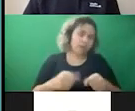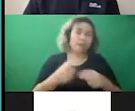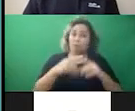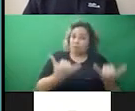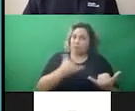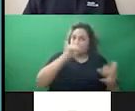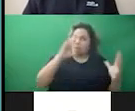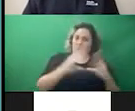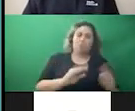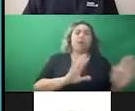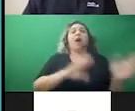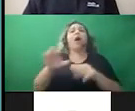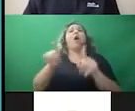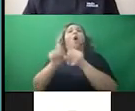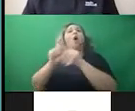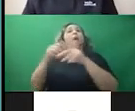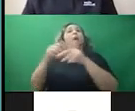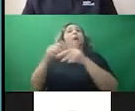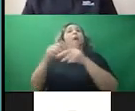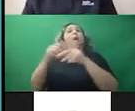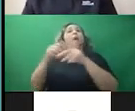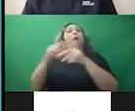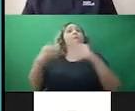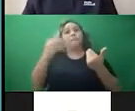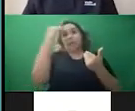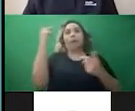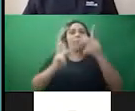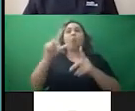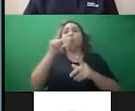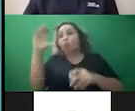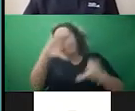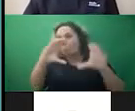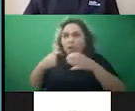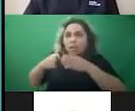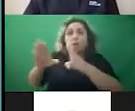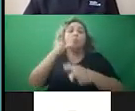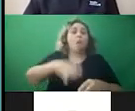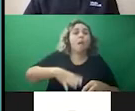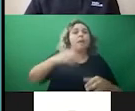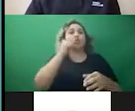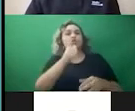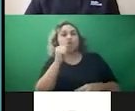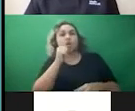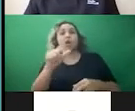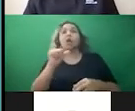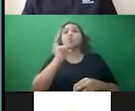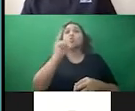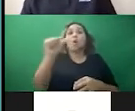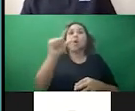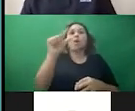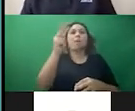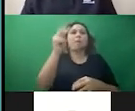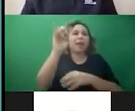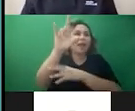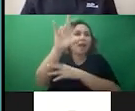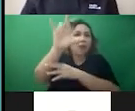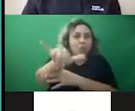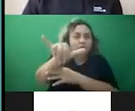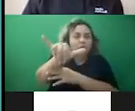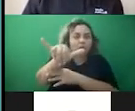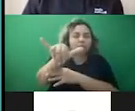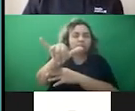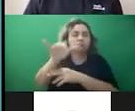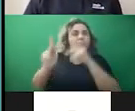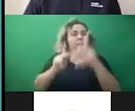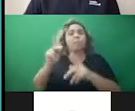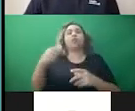And they're also young Black people in movement spaces, Black women, girls, and non-binary folks. So I would love for